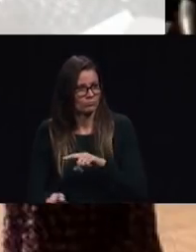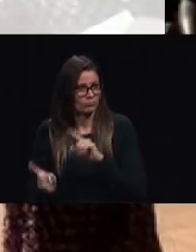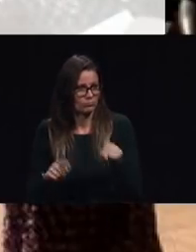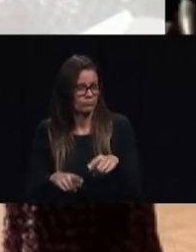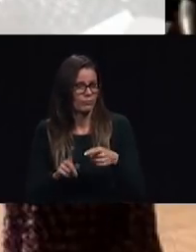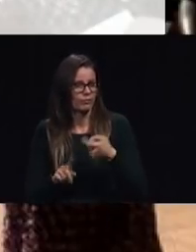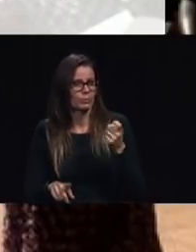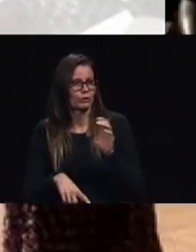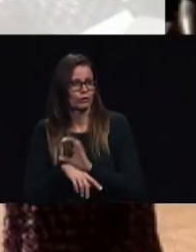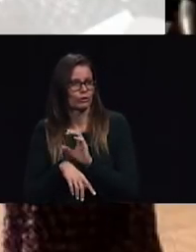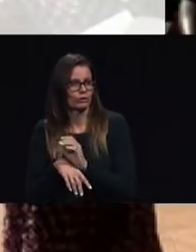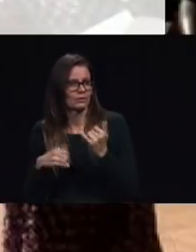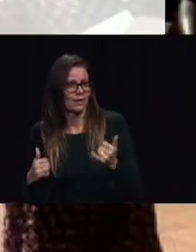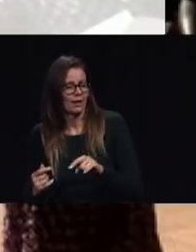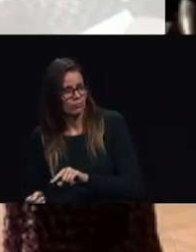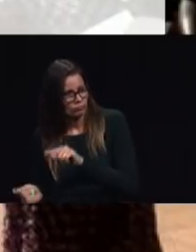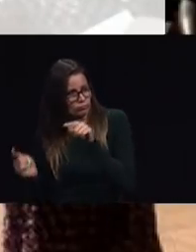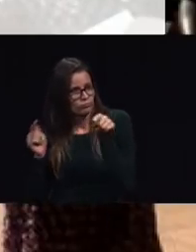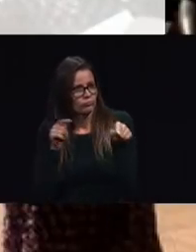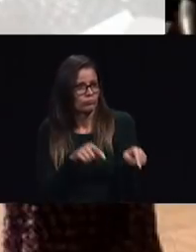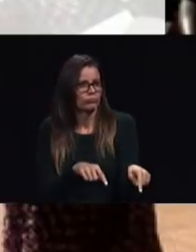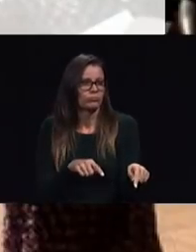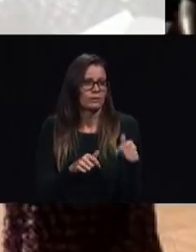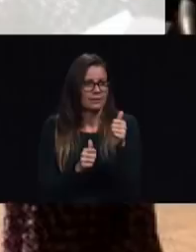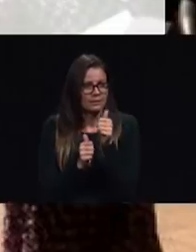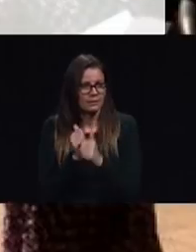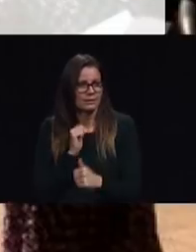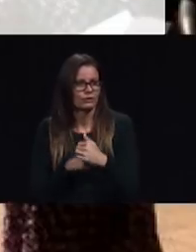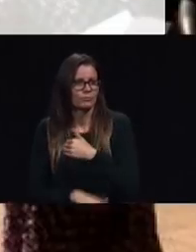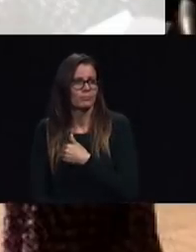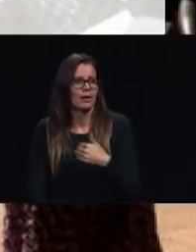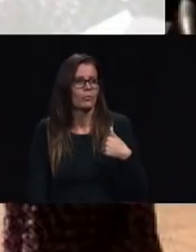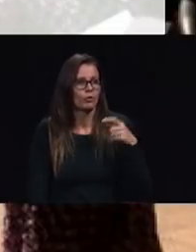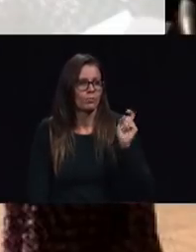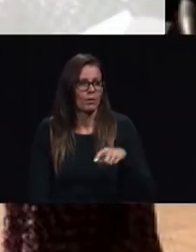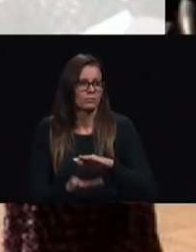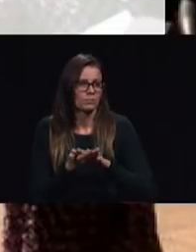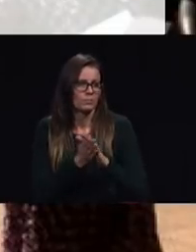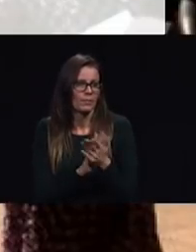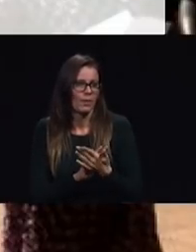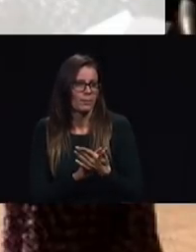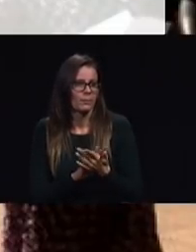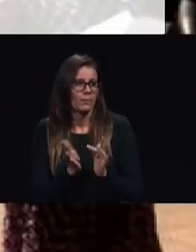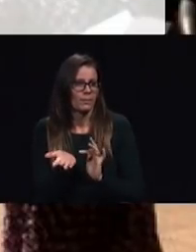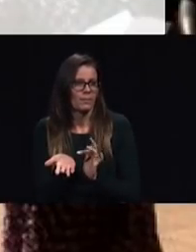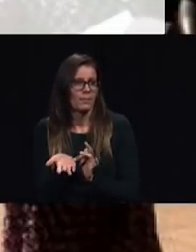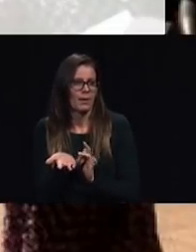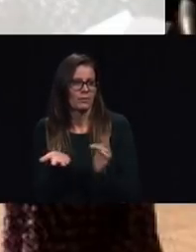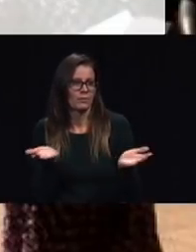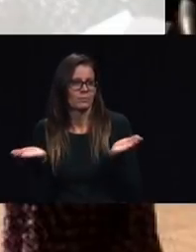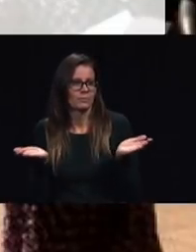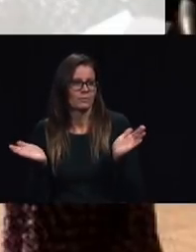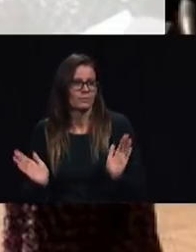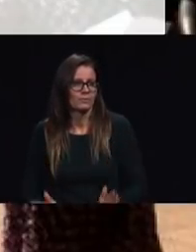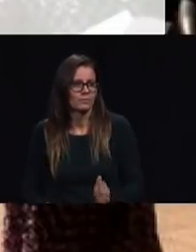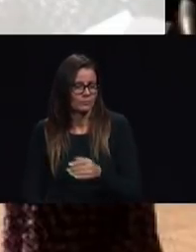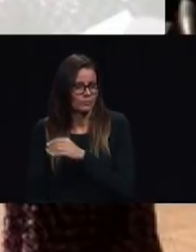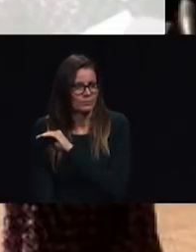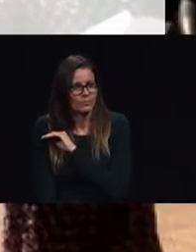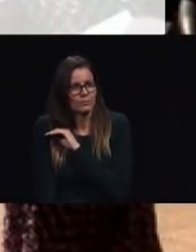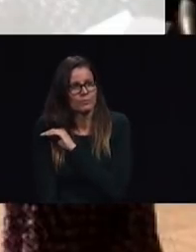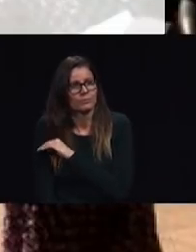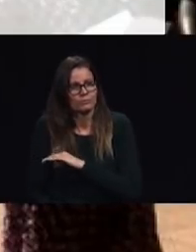days that every member should be a medical missionary a comprehensive health